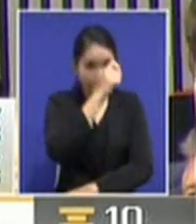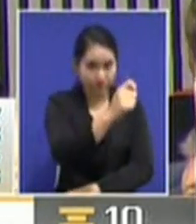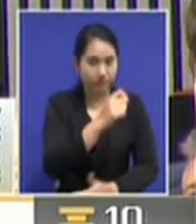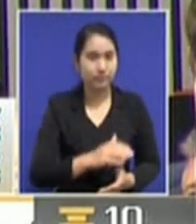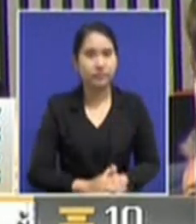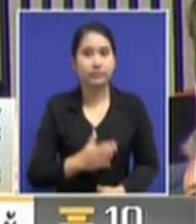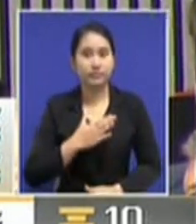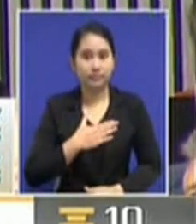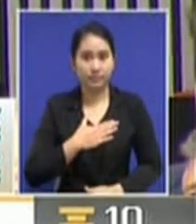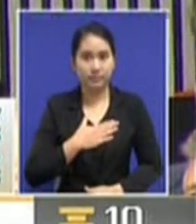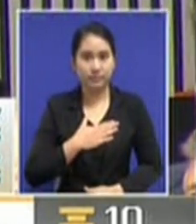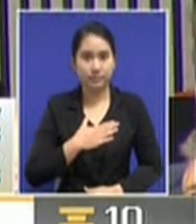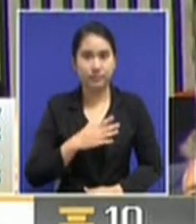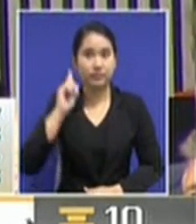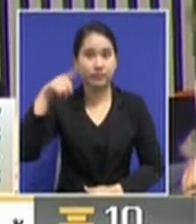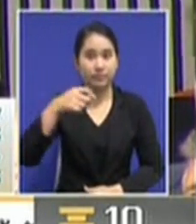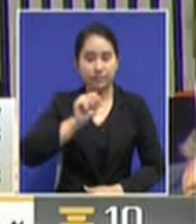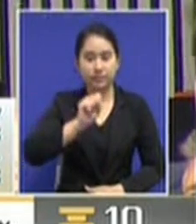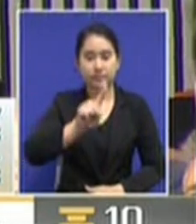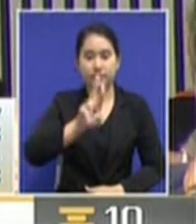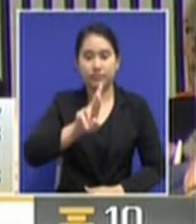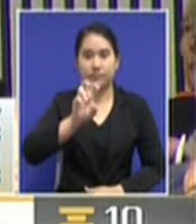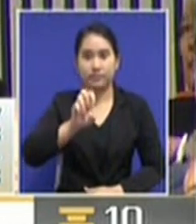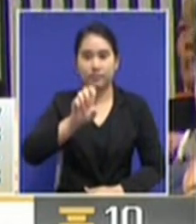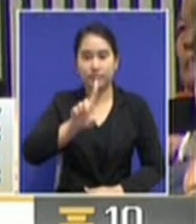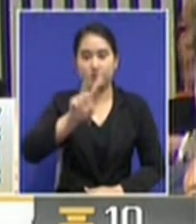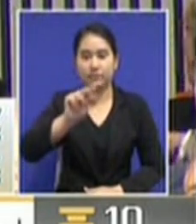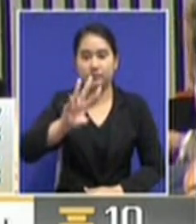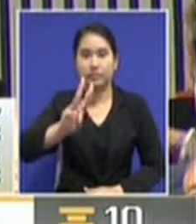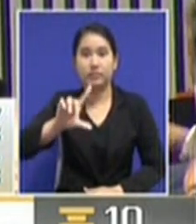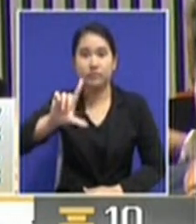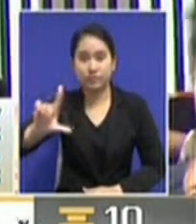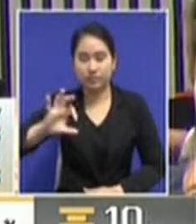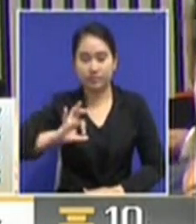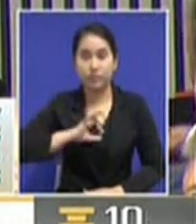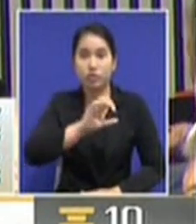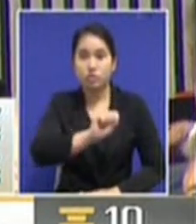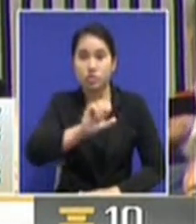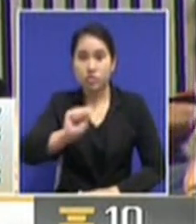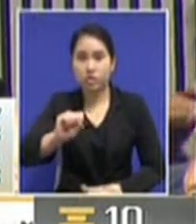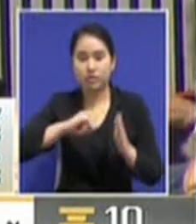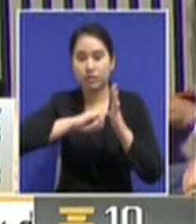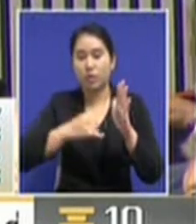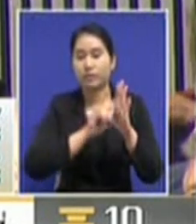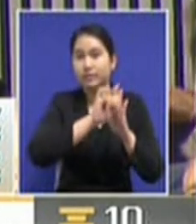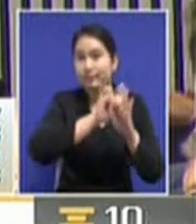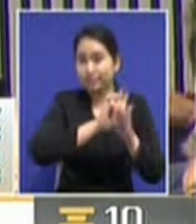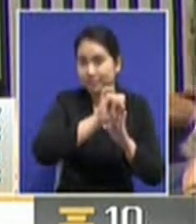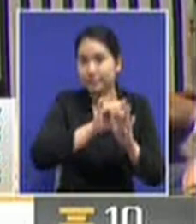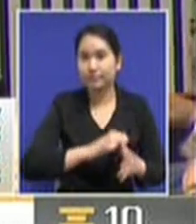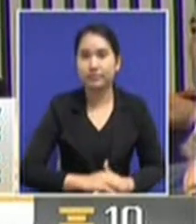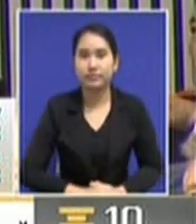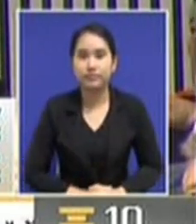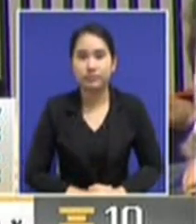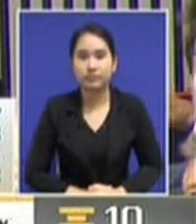And then Ms. Srinuan from Future Forward Party proposed the name of Thanathon